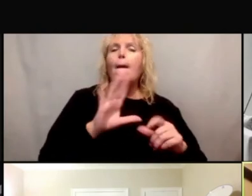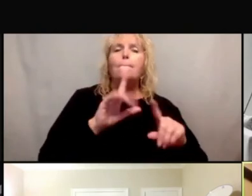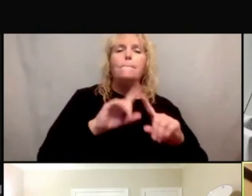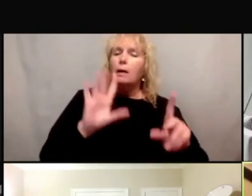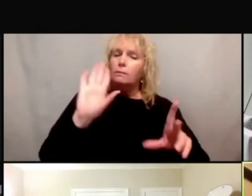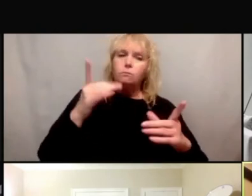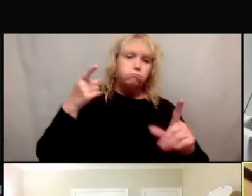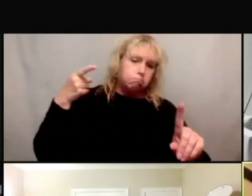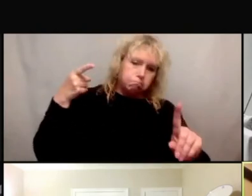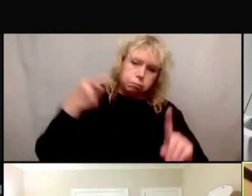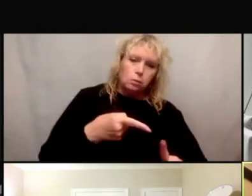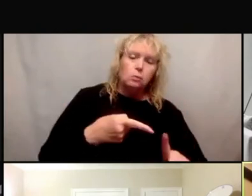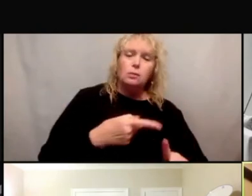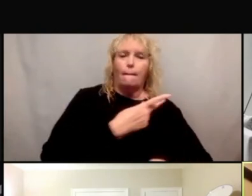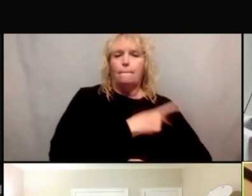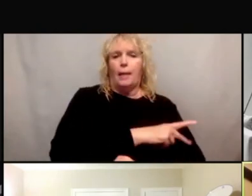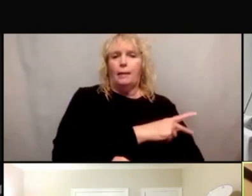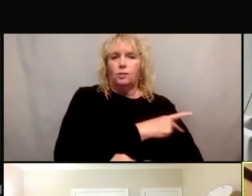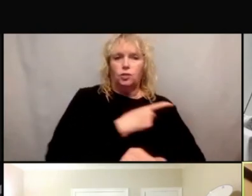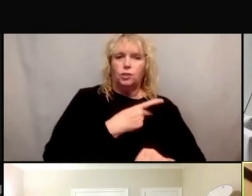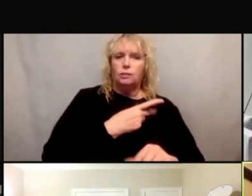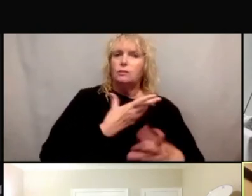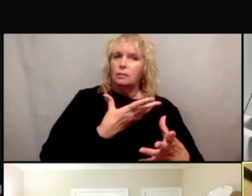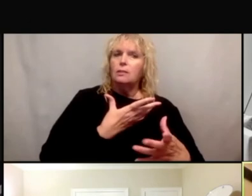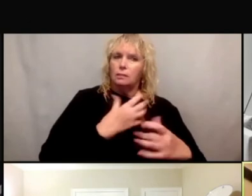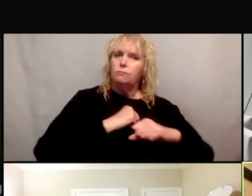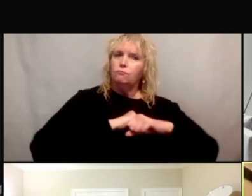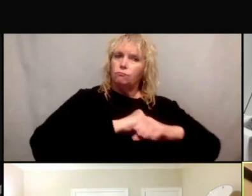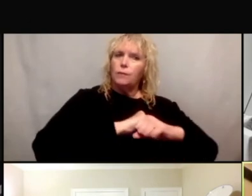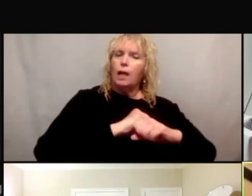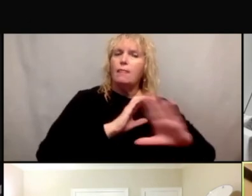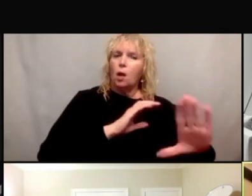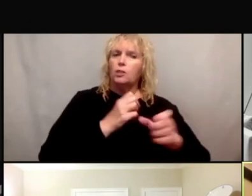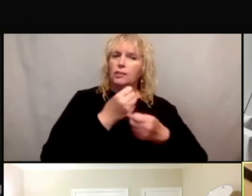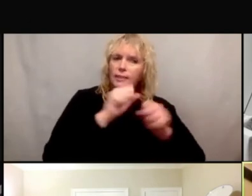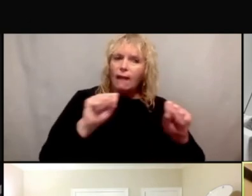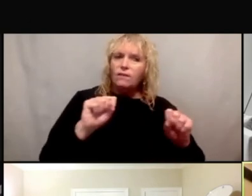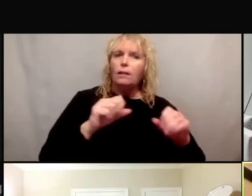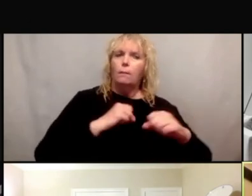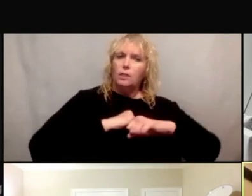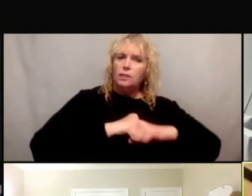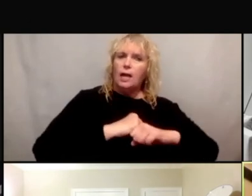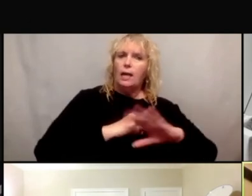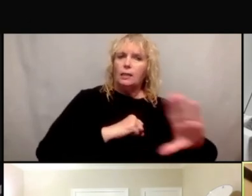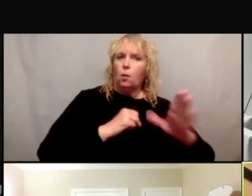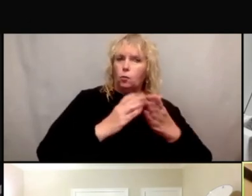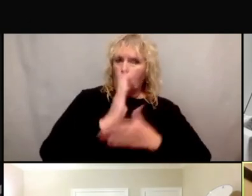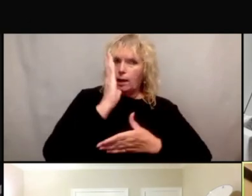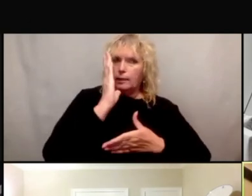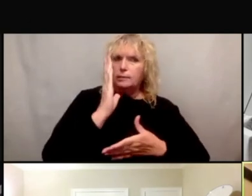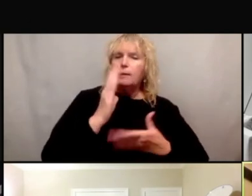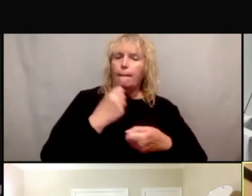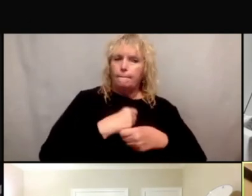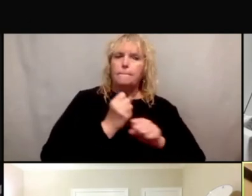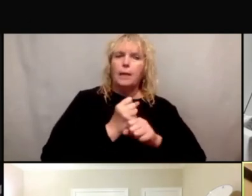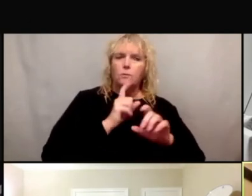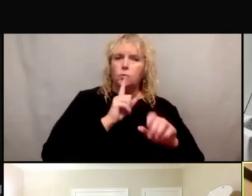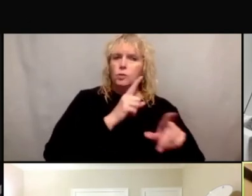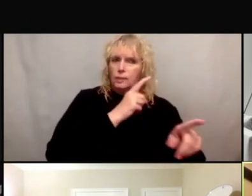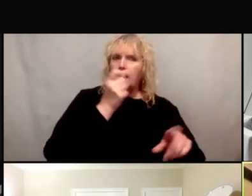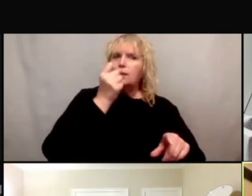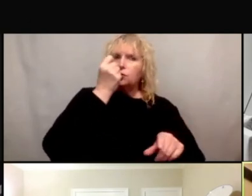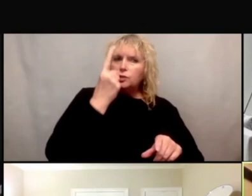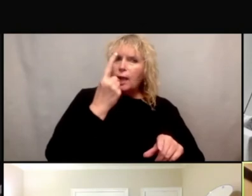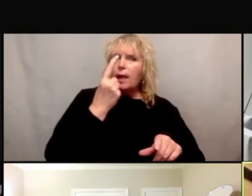the participant, protecting their safety, their rights, and making sure that they understand the research study. And also